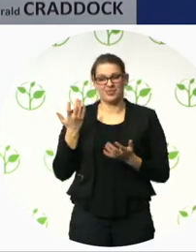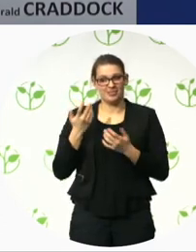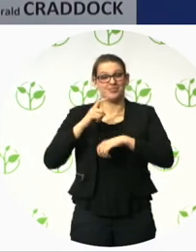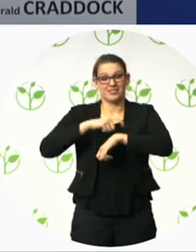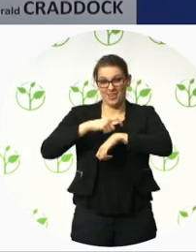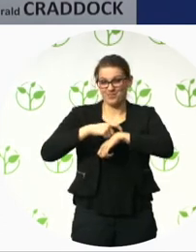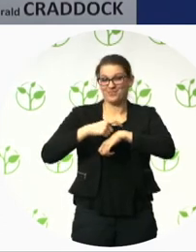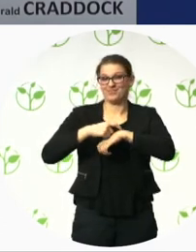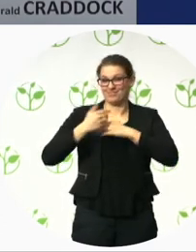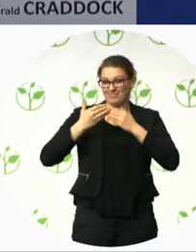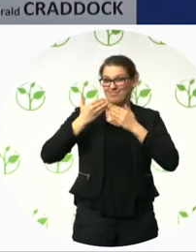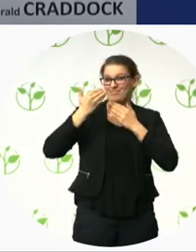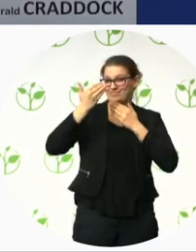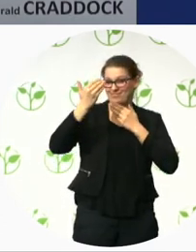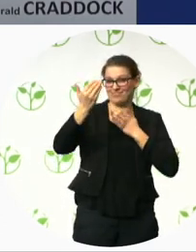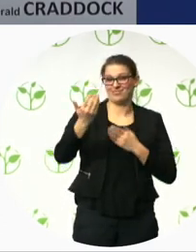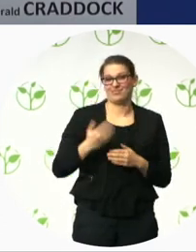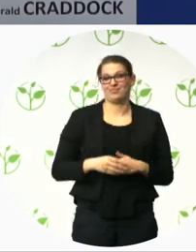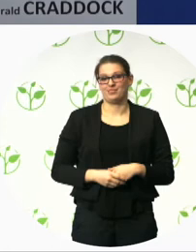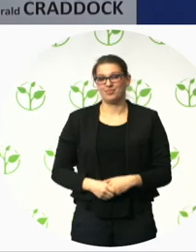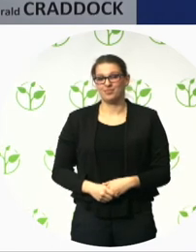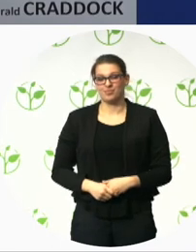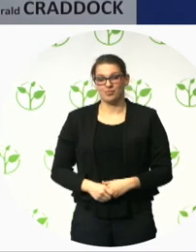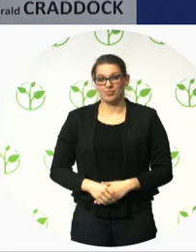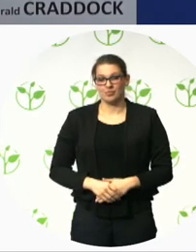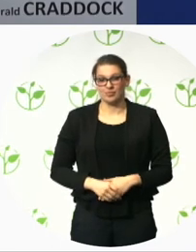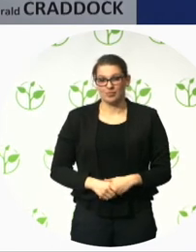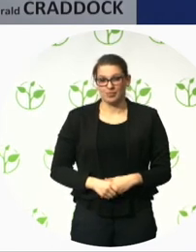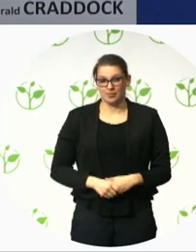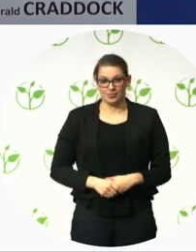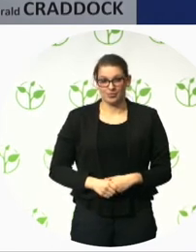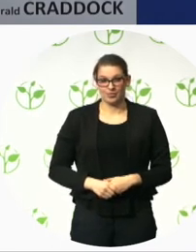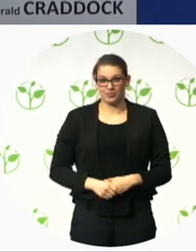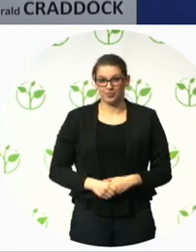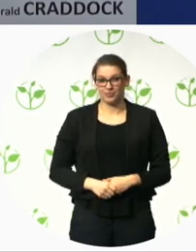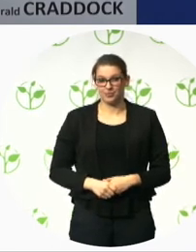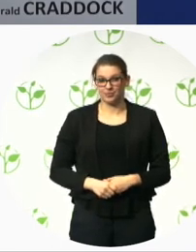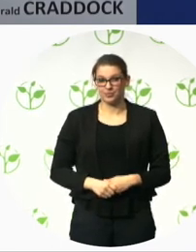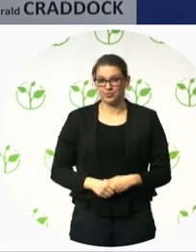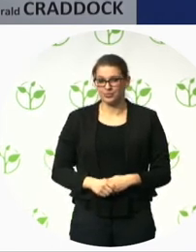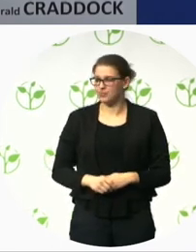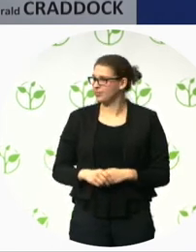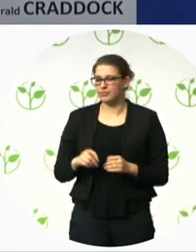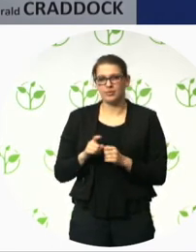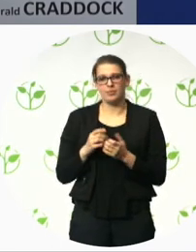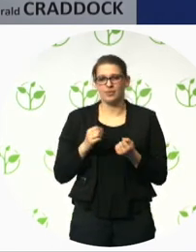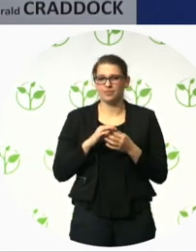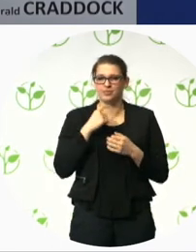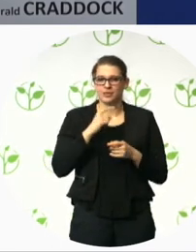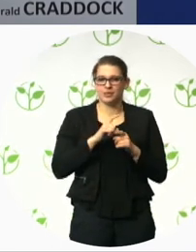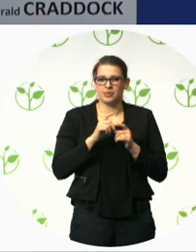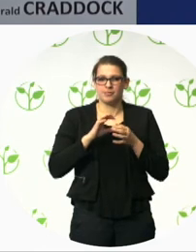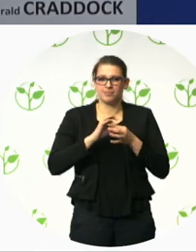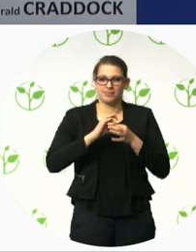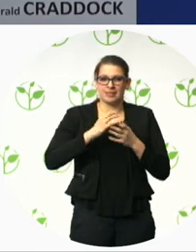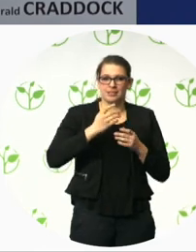talking about key areas of life. From shopping, banking, leisure, very important. Uh, Leah, again, looking at